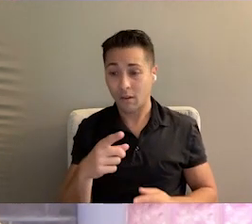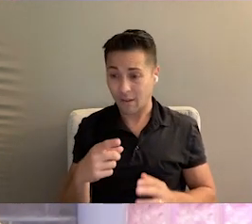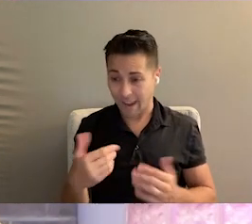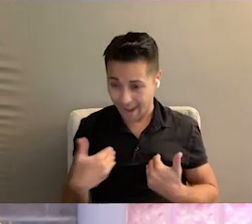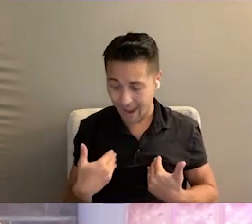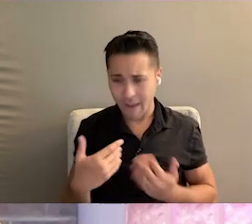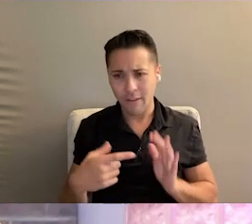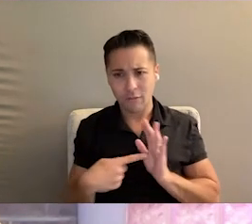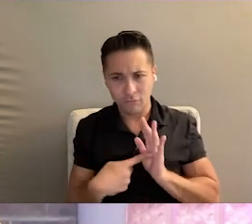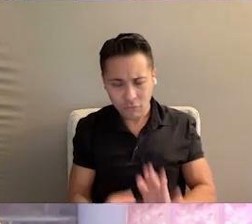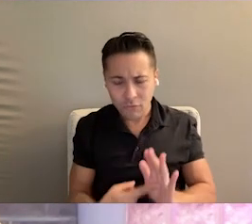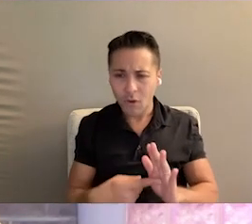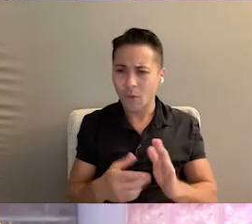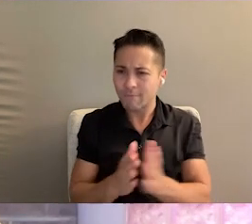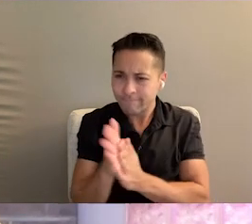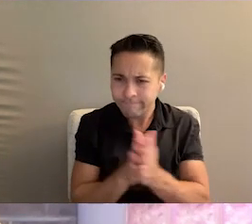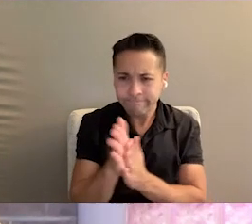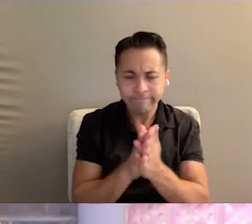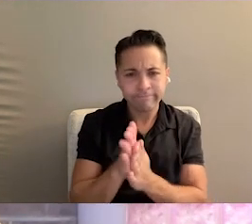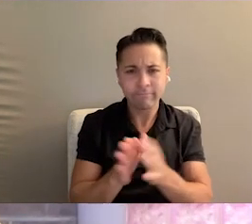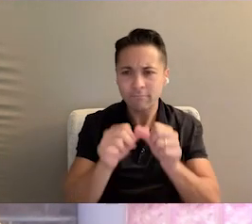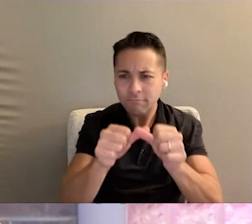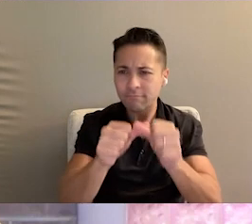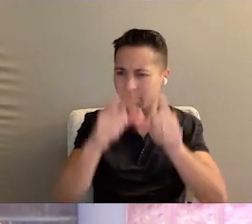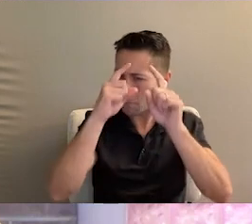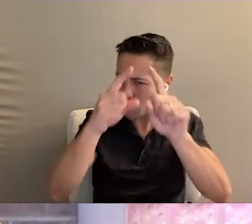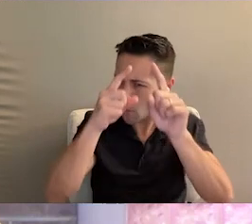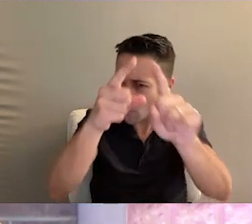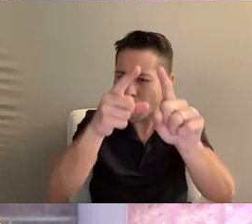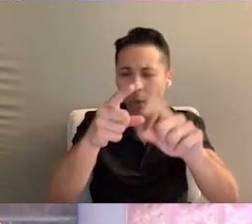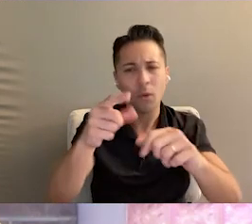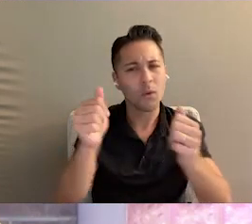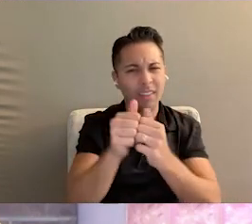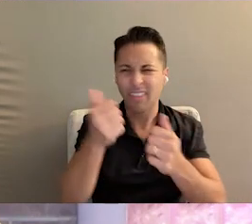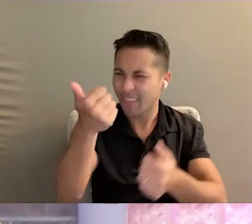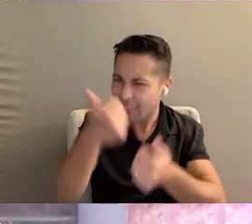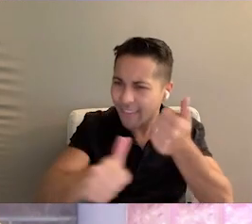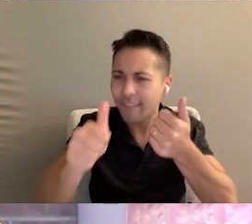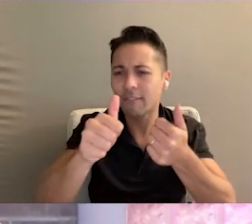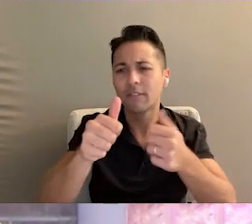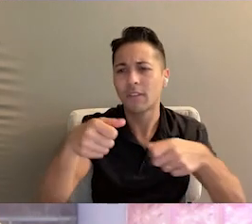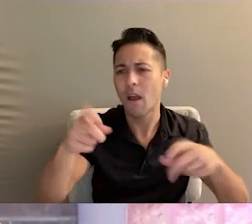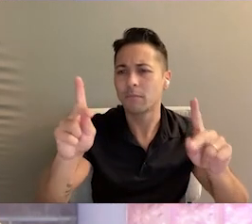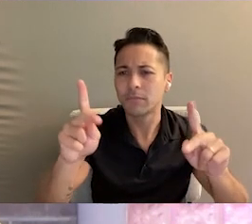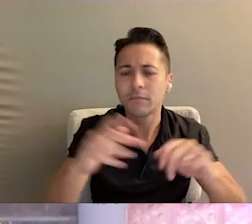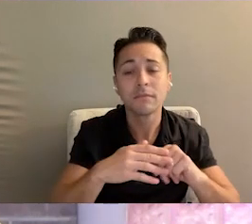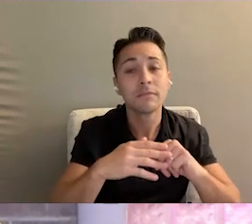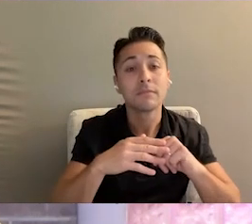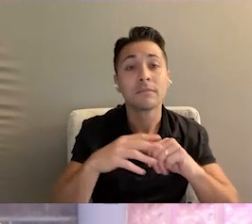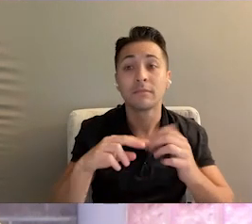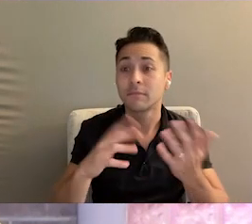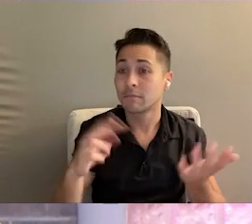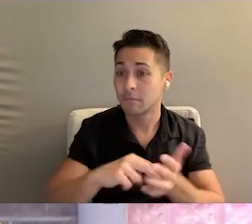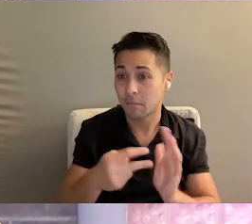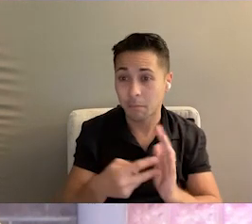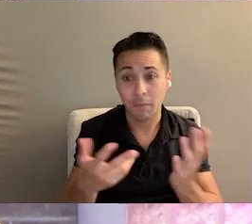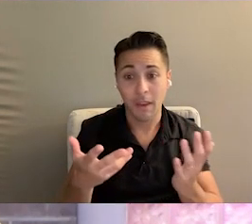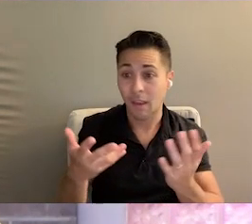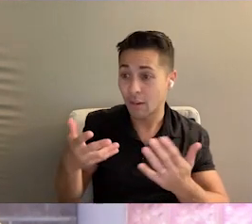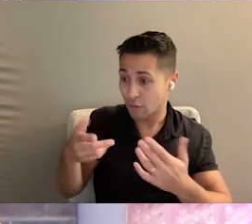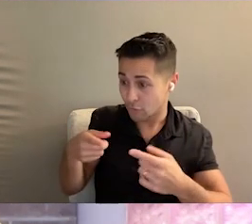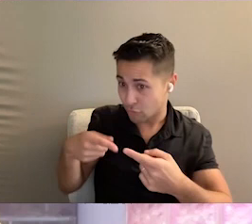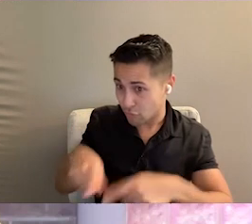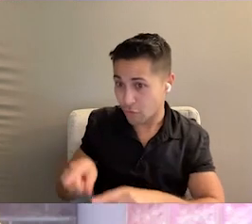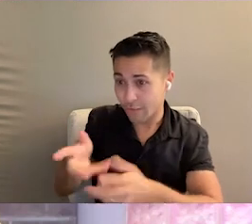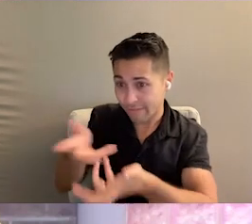and that we demonstrate an ambition of constant pursuit at every single opportunity, which translates to how we